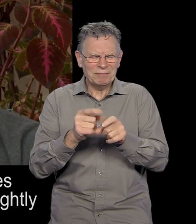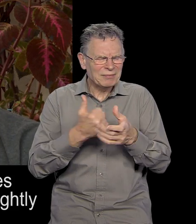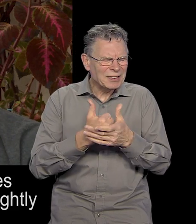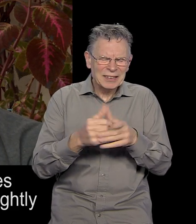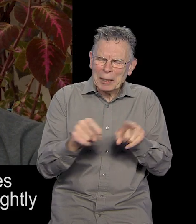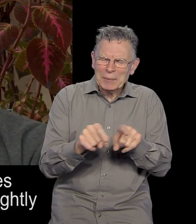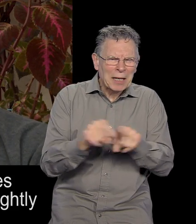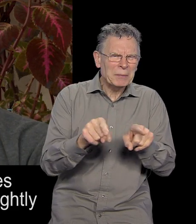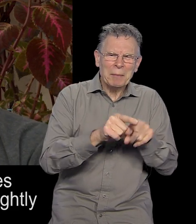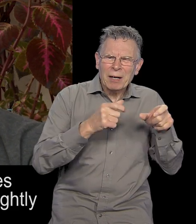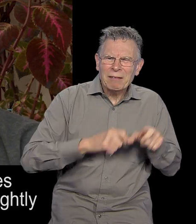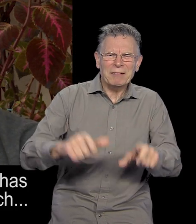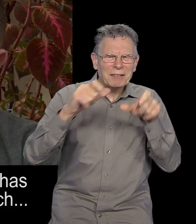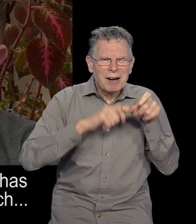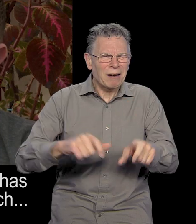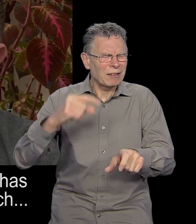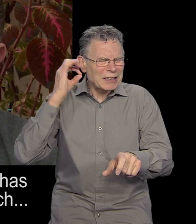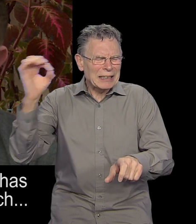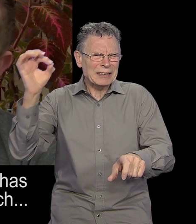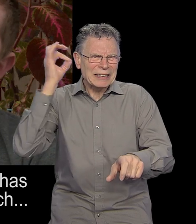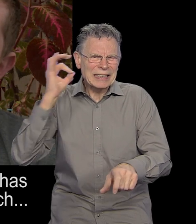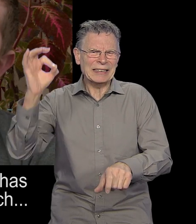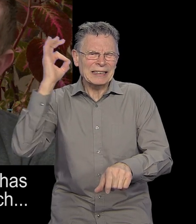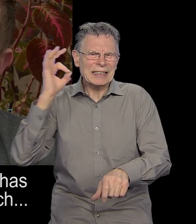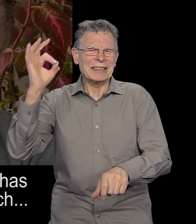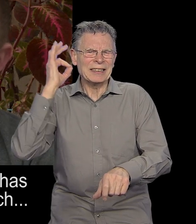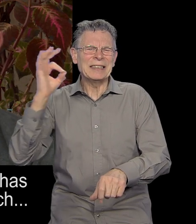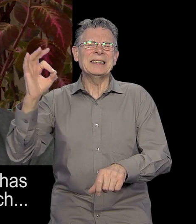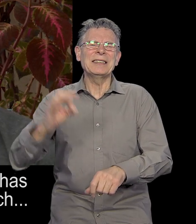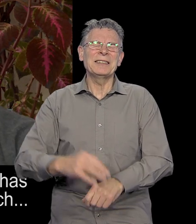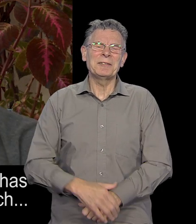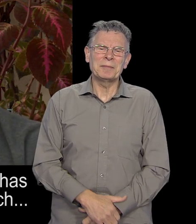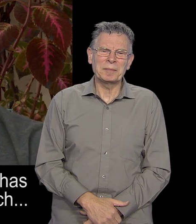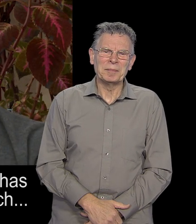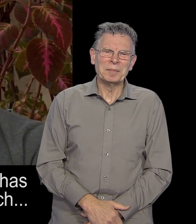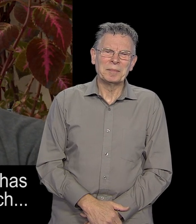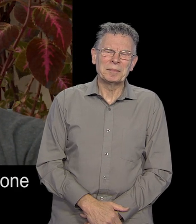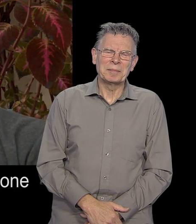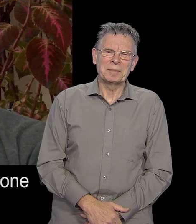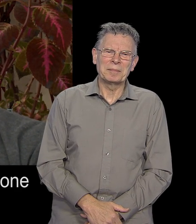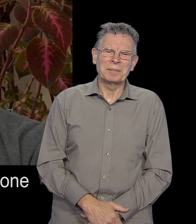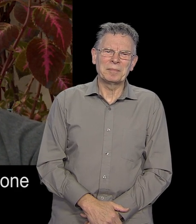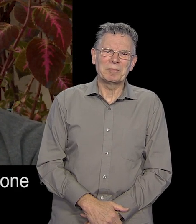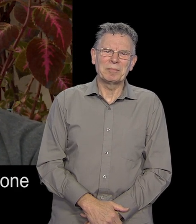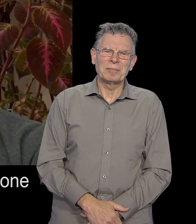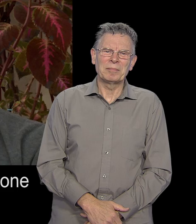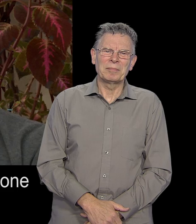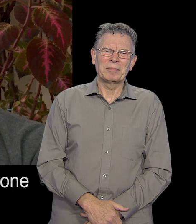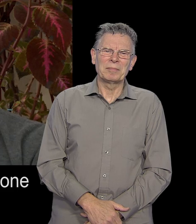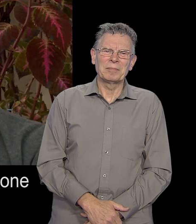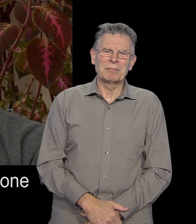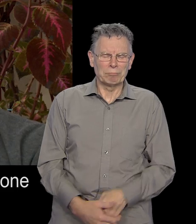thing, where it maybe changes real slightly, and that's when you notice, obviously, that it has maybe changed. But pretty much, it is just a constant,